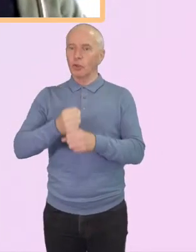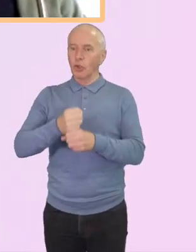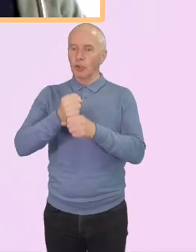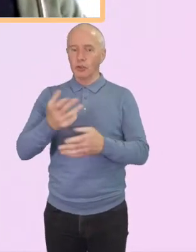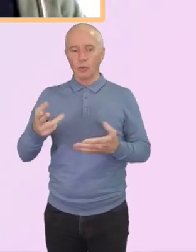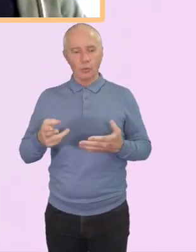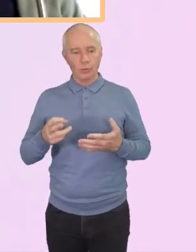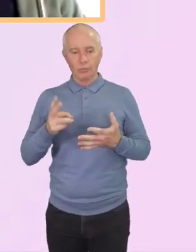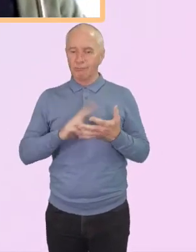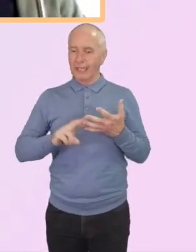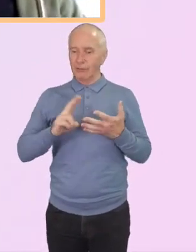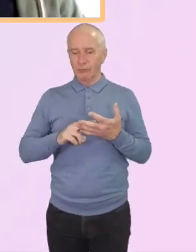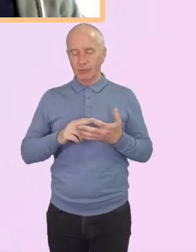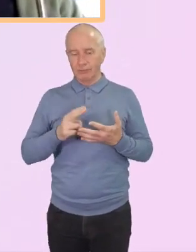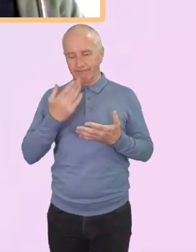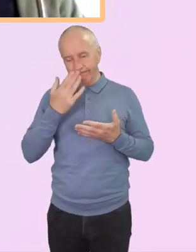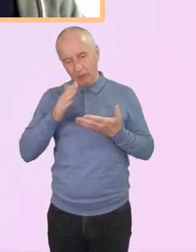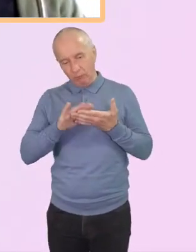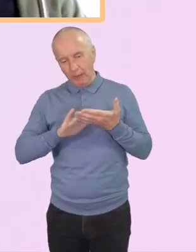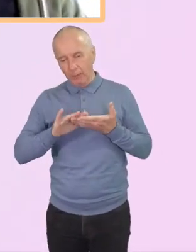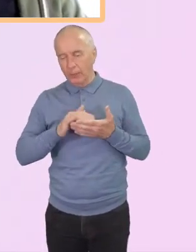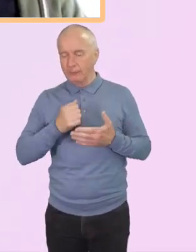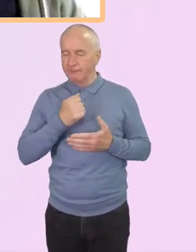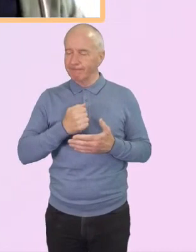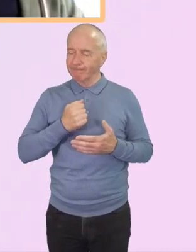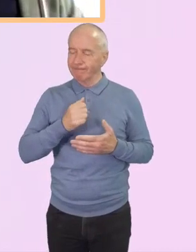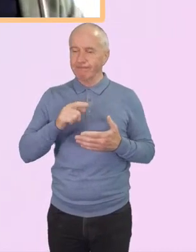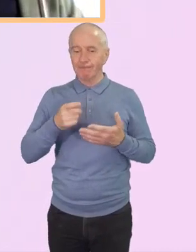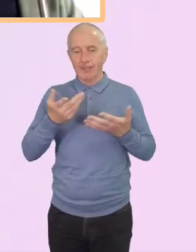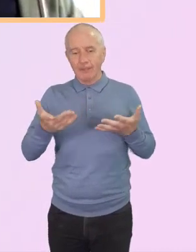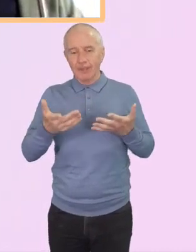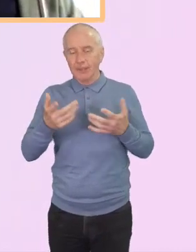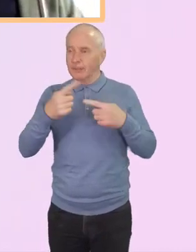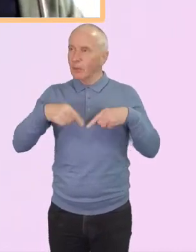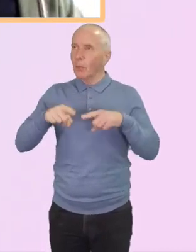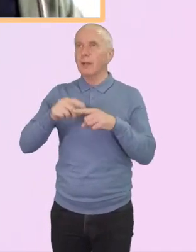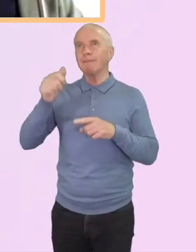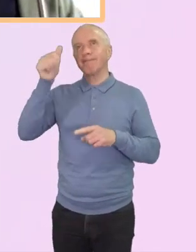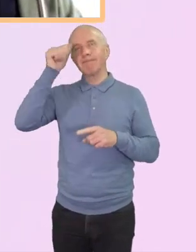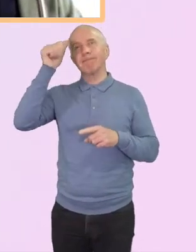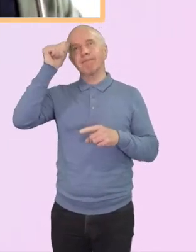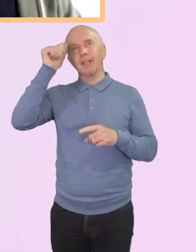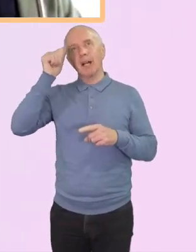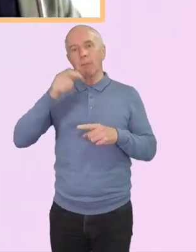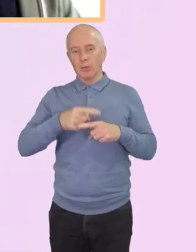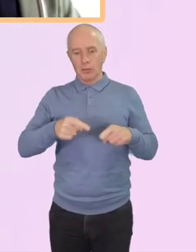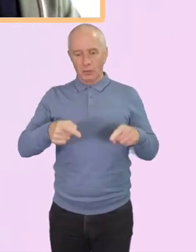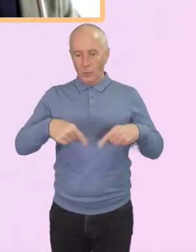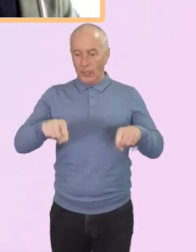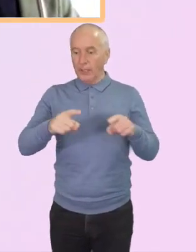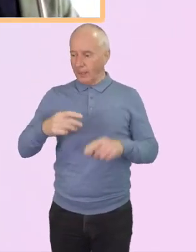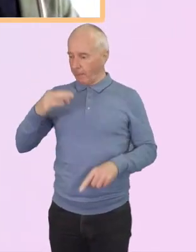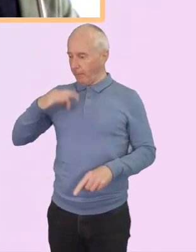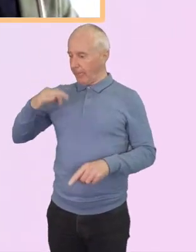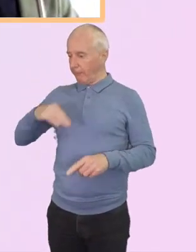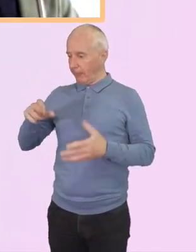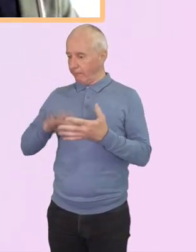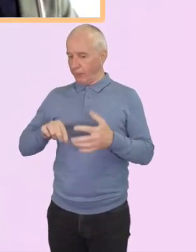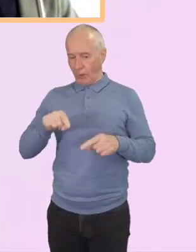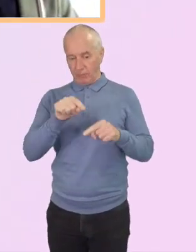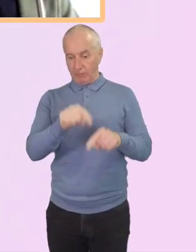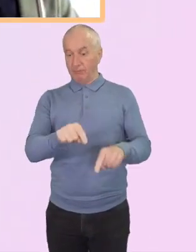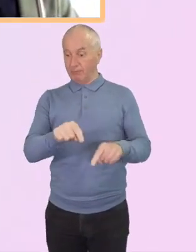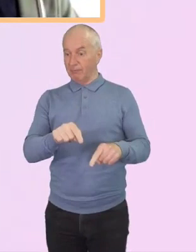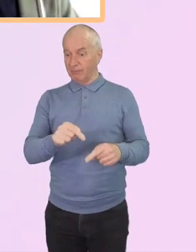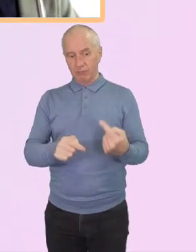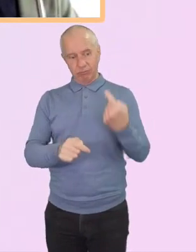the knowledge of how much we have benefited from things like slavery.